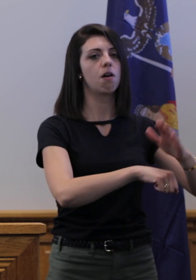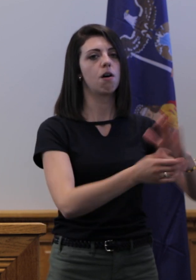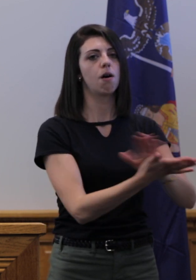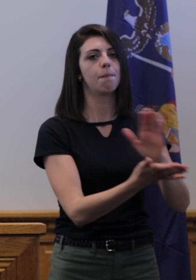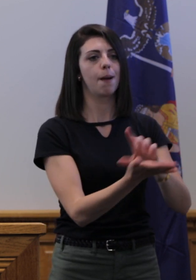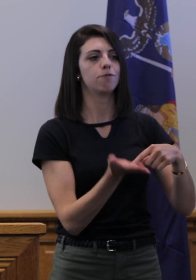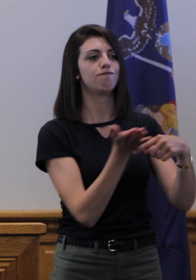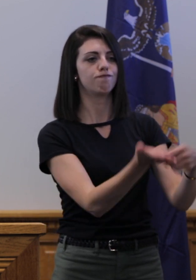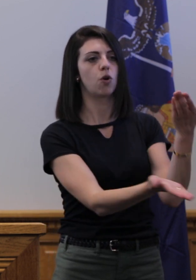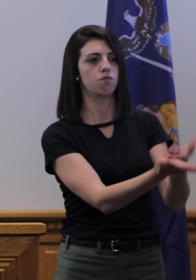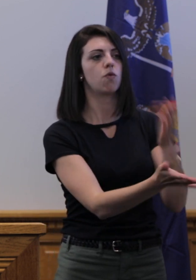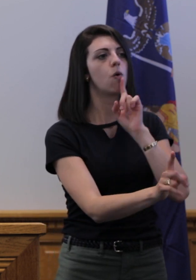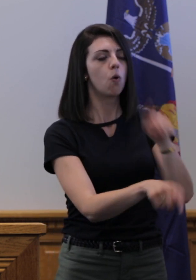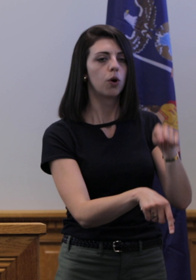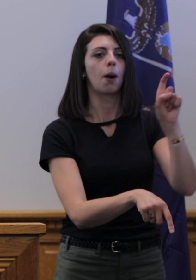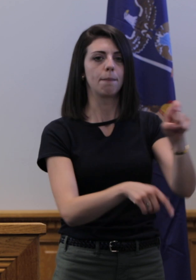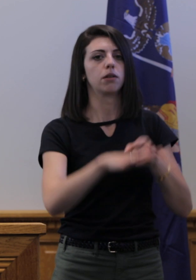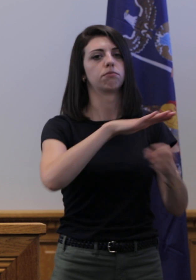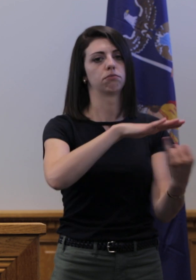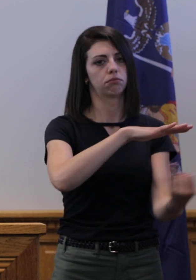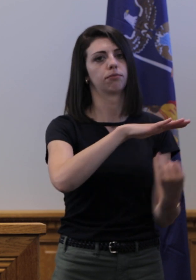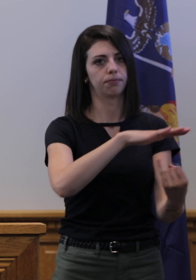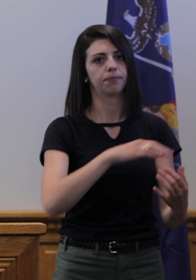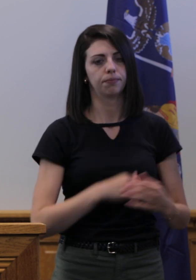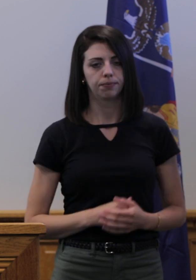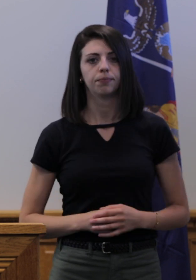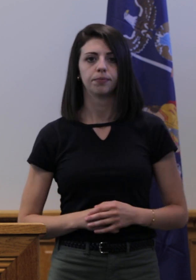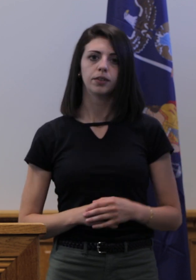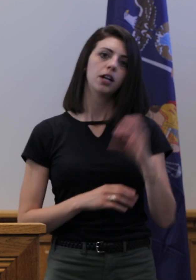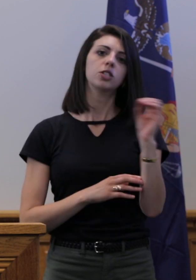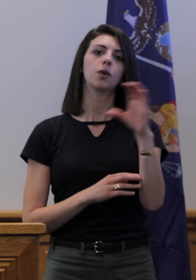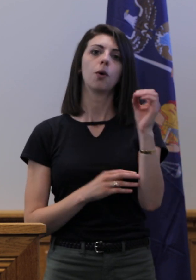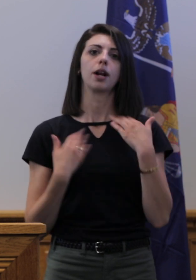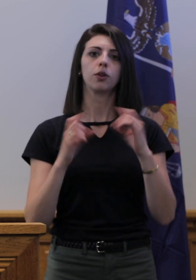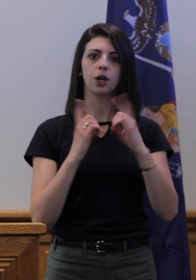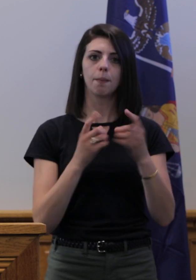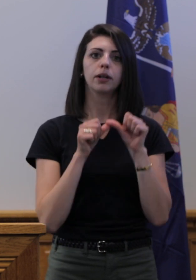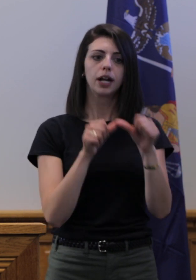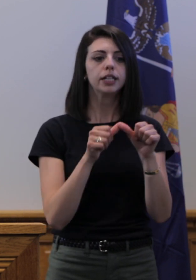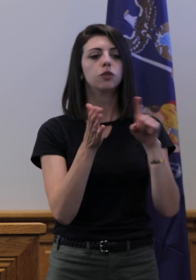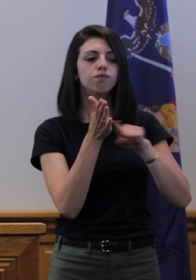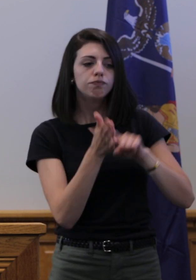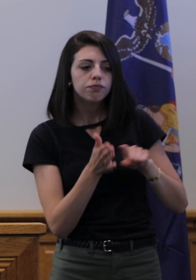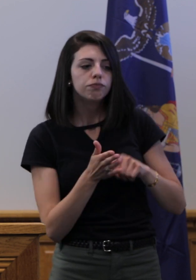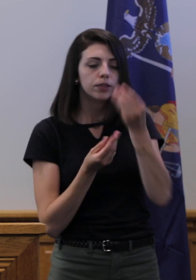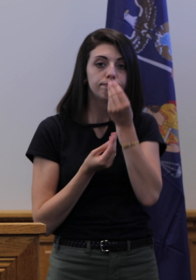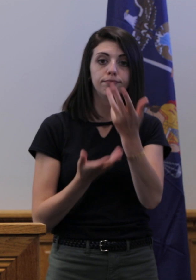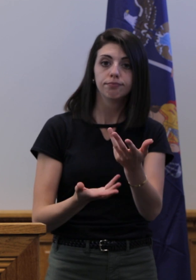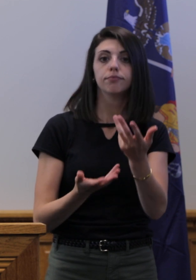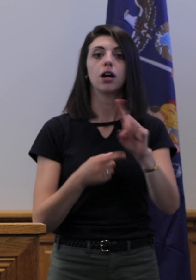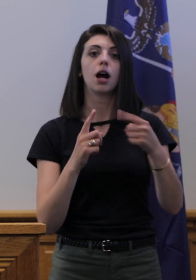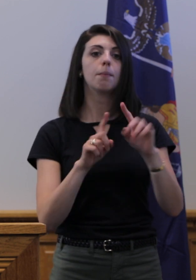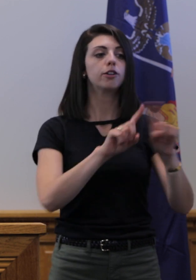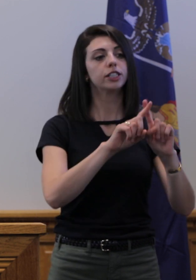papers orders swiftly. The Oswego County Health Department continues to monitor and issue updates on COVID-19 disease